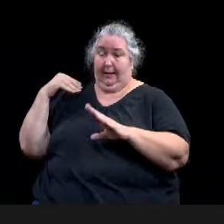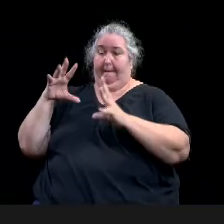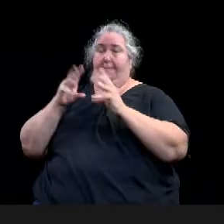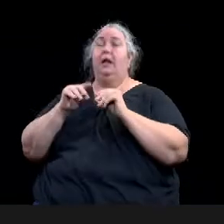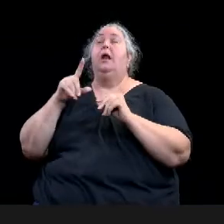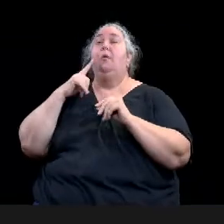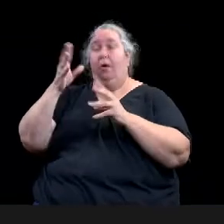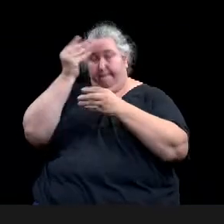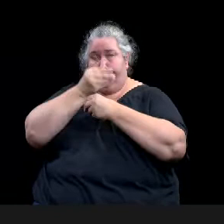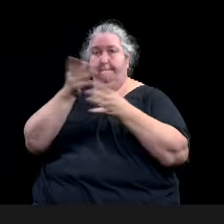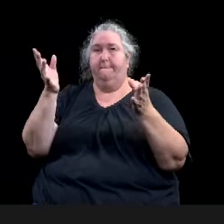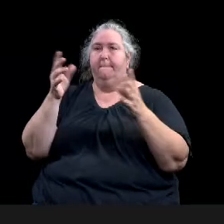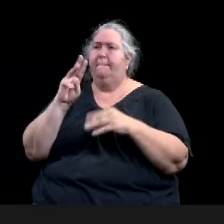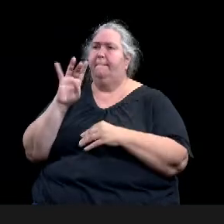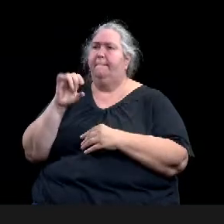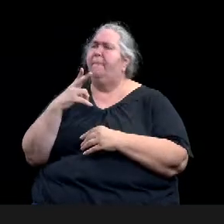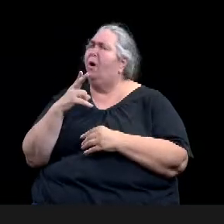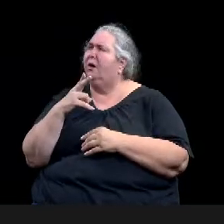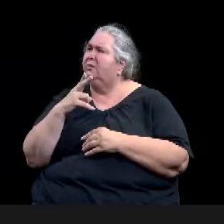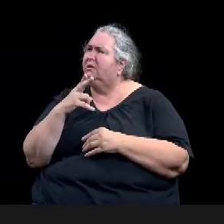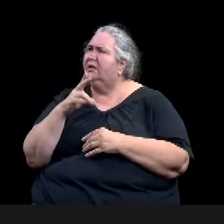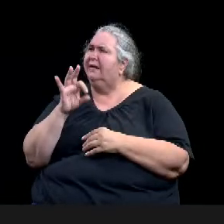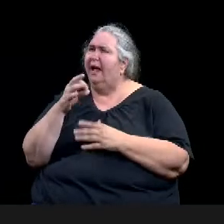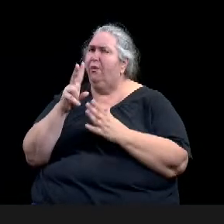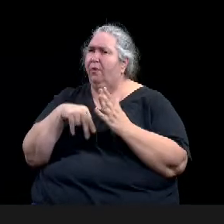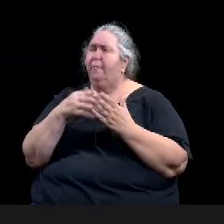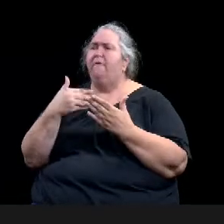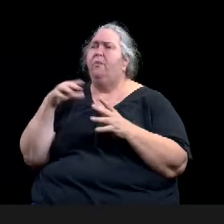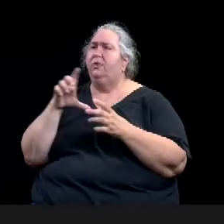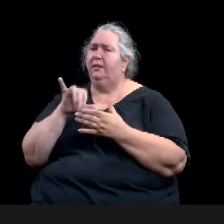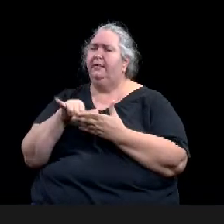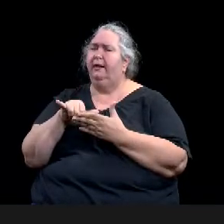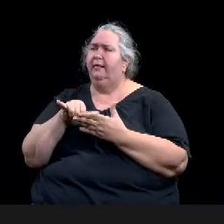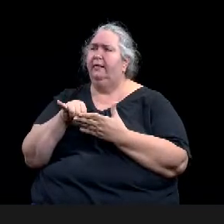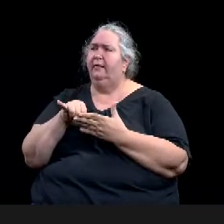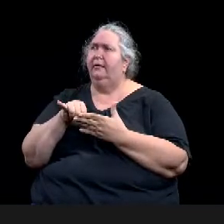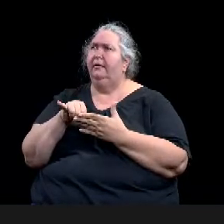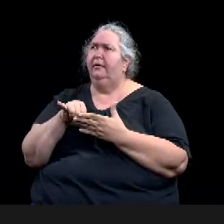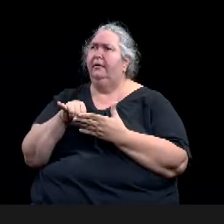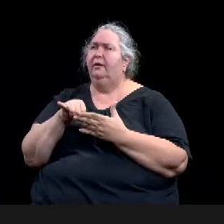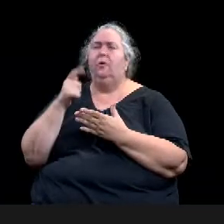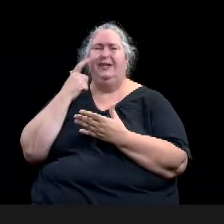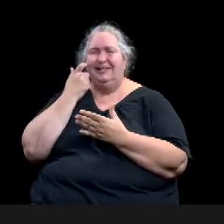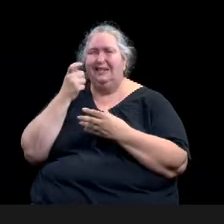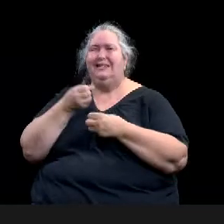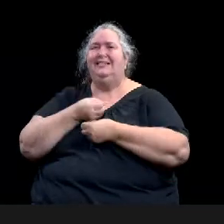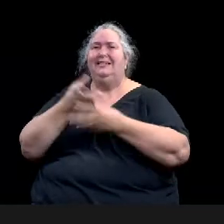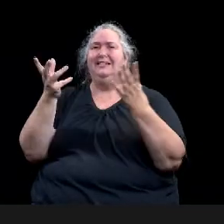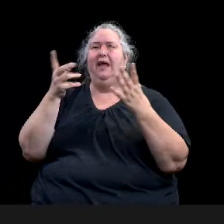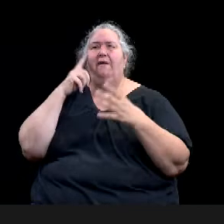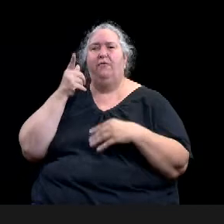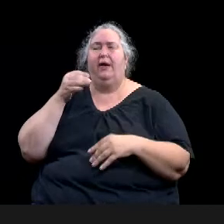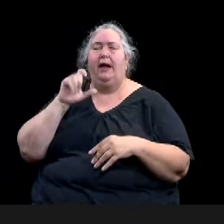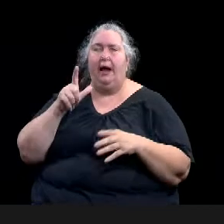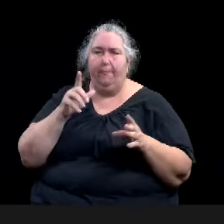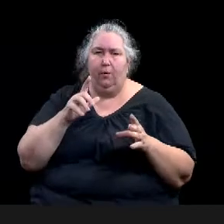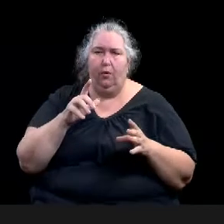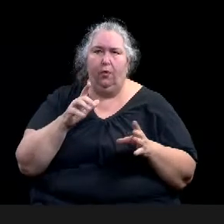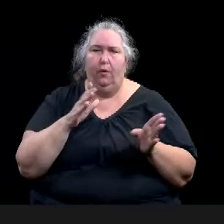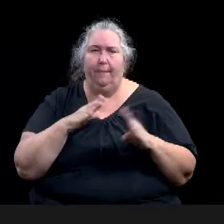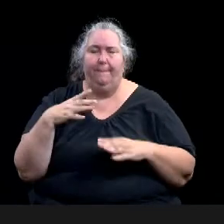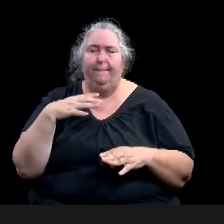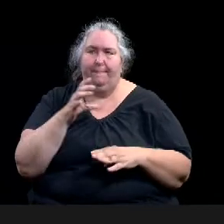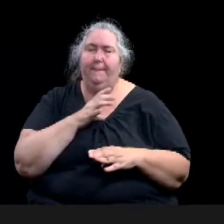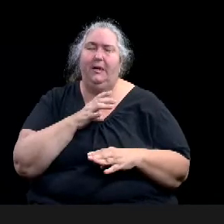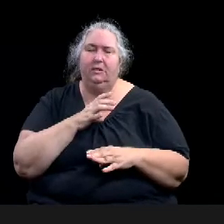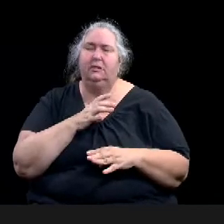April Plan Commission meetings where we started doing that, but this, this will be the last, uh, set of cases that you see that did not, uh, notices only got